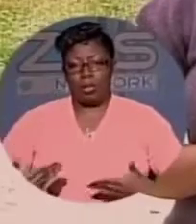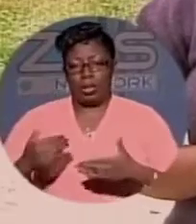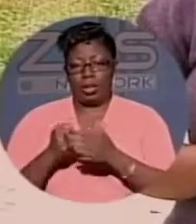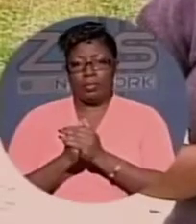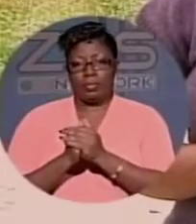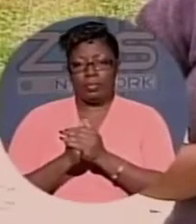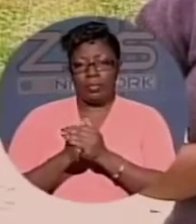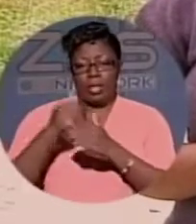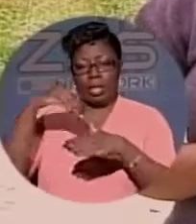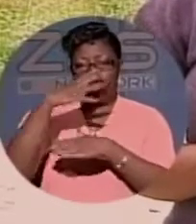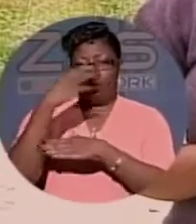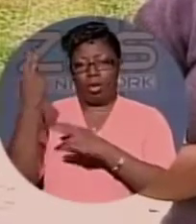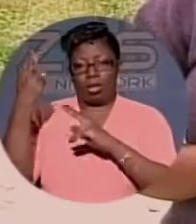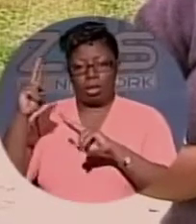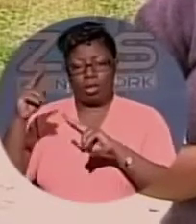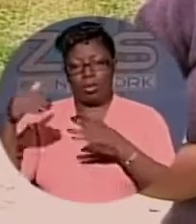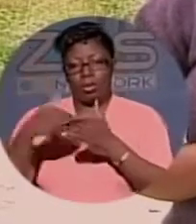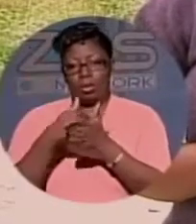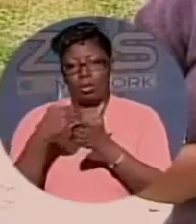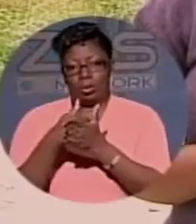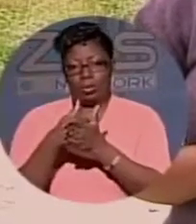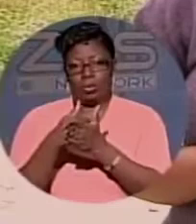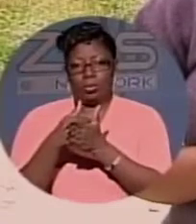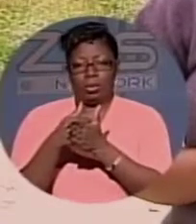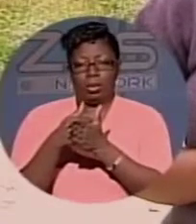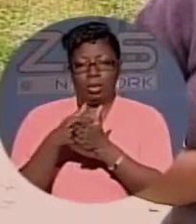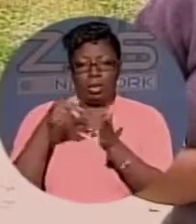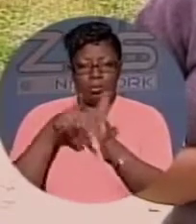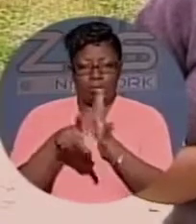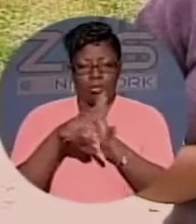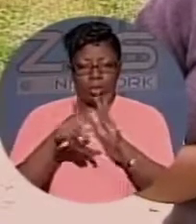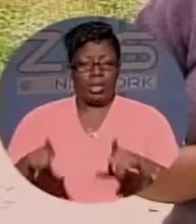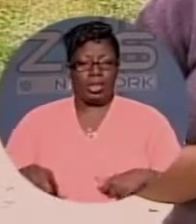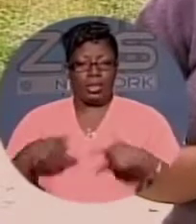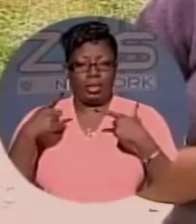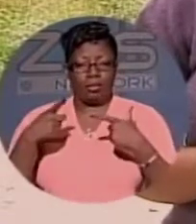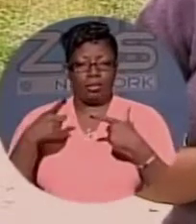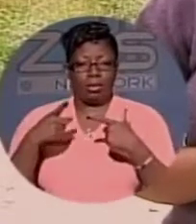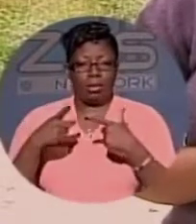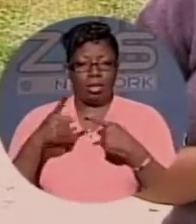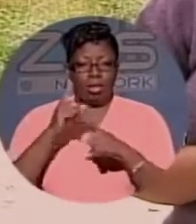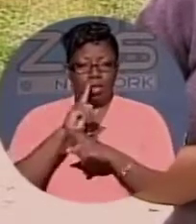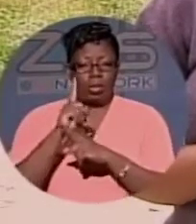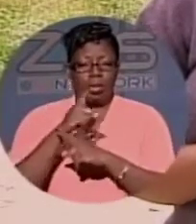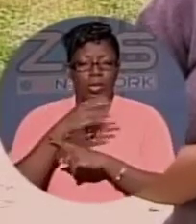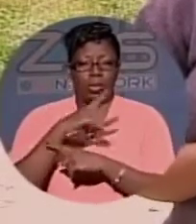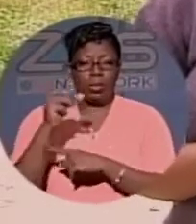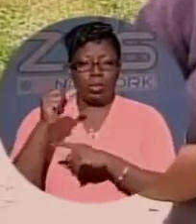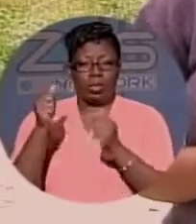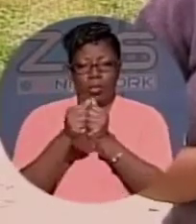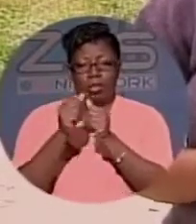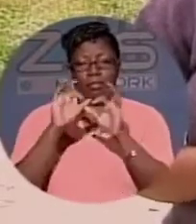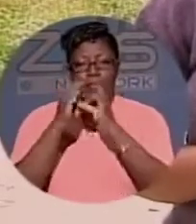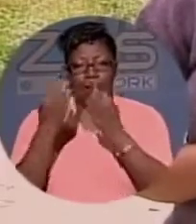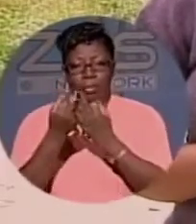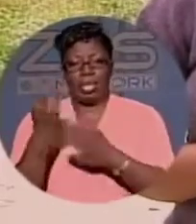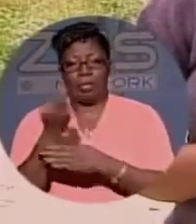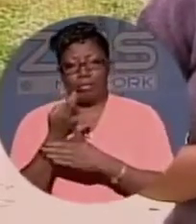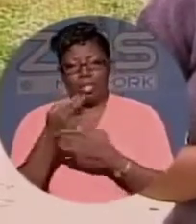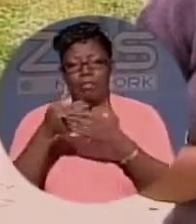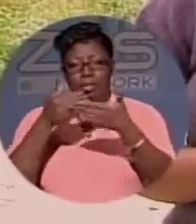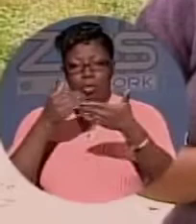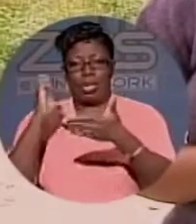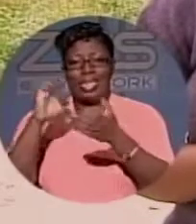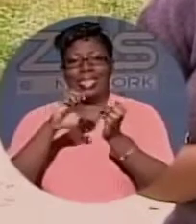Street in Fox Hill where the country's latest murder victim lived. Now, he was at the club with family and friends just minutes before he died. One of those family